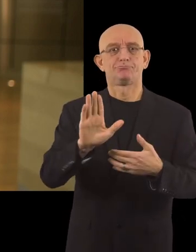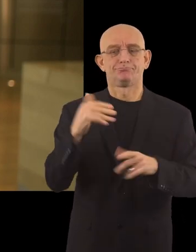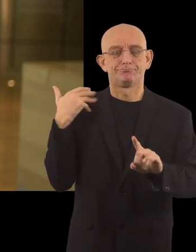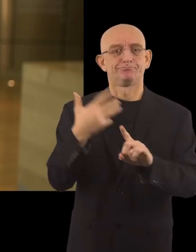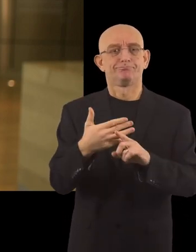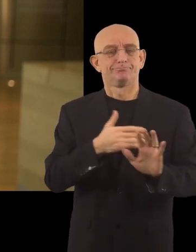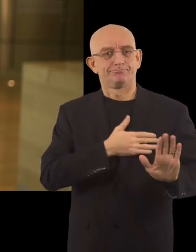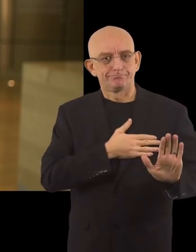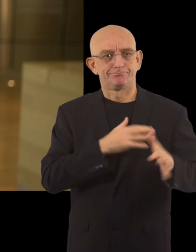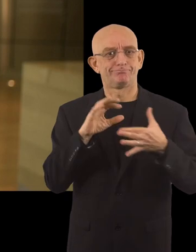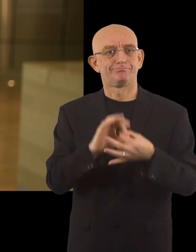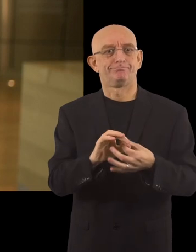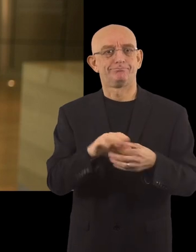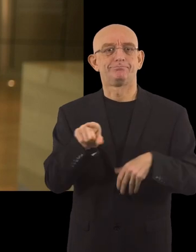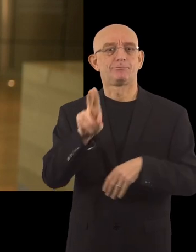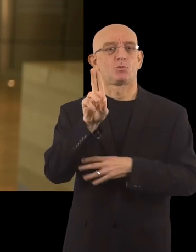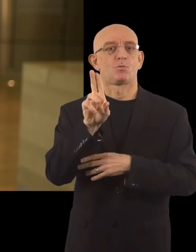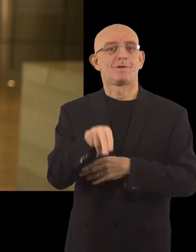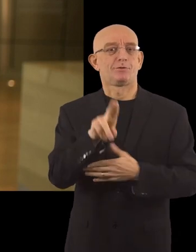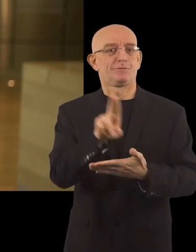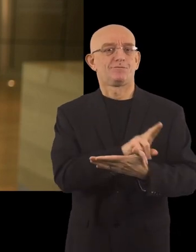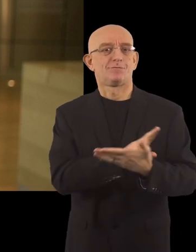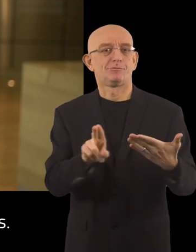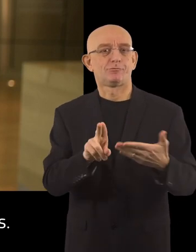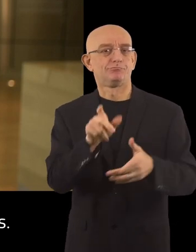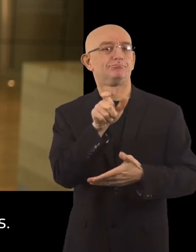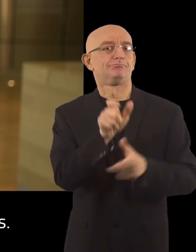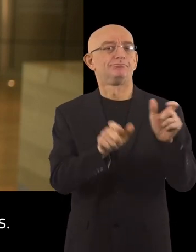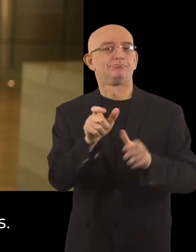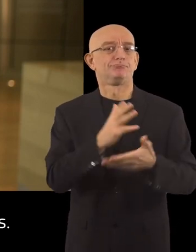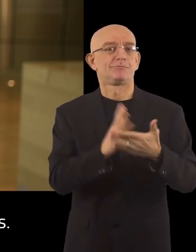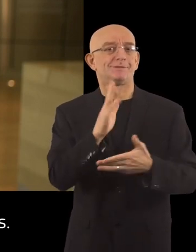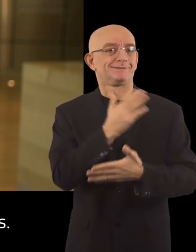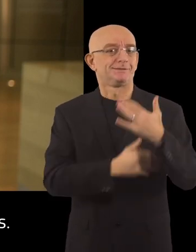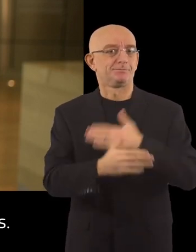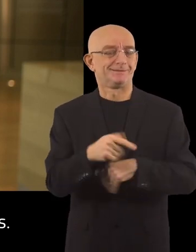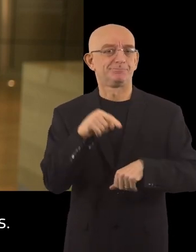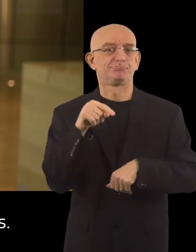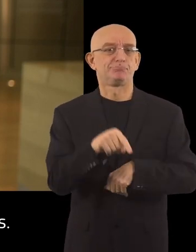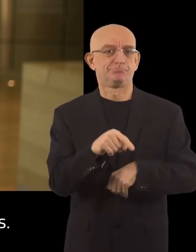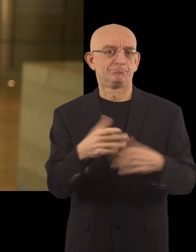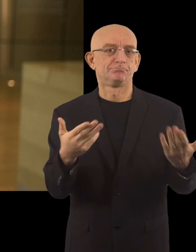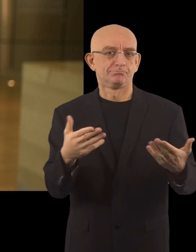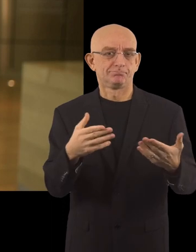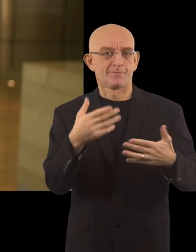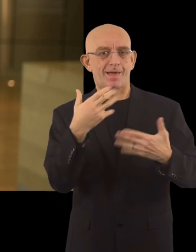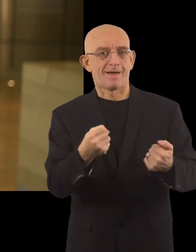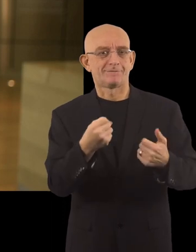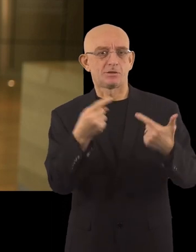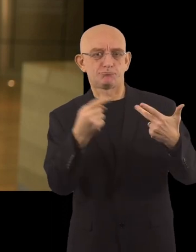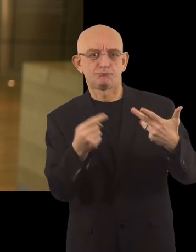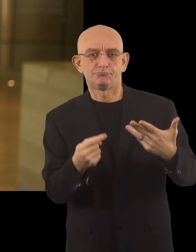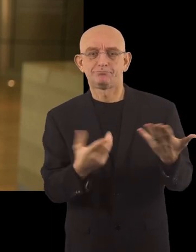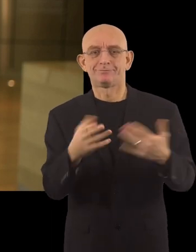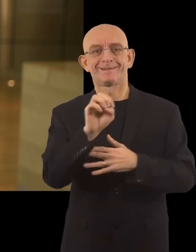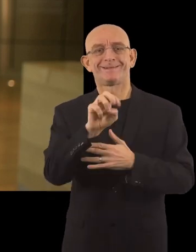the EU's commitments under the United Nations Convention on the Rights of Persons with Disabilities. It will consider